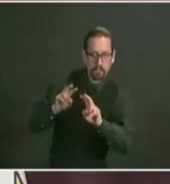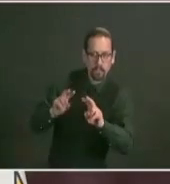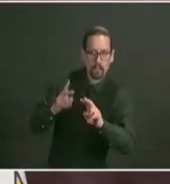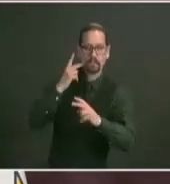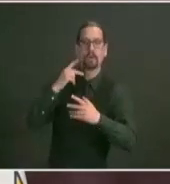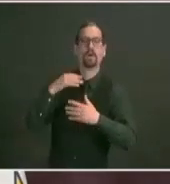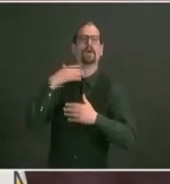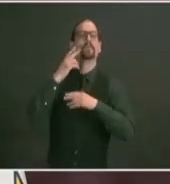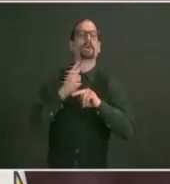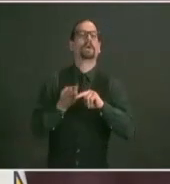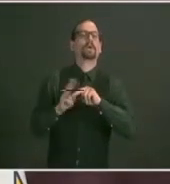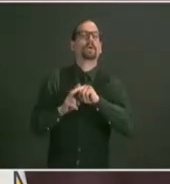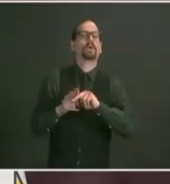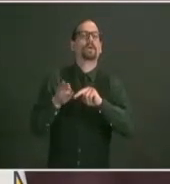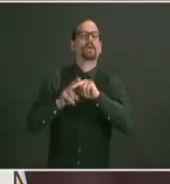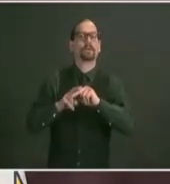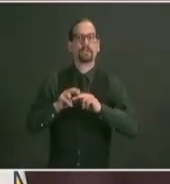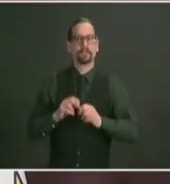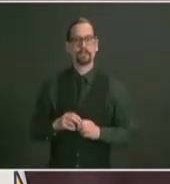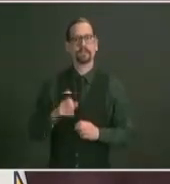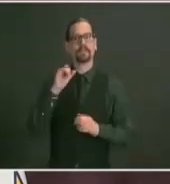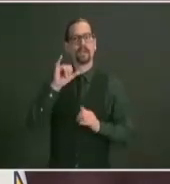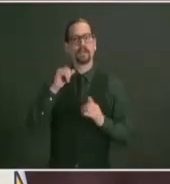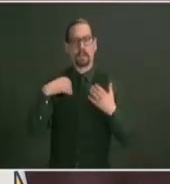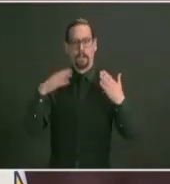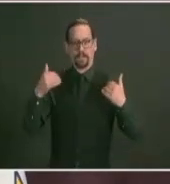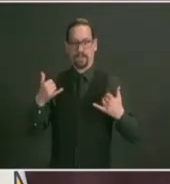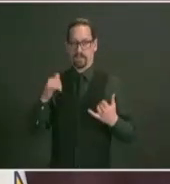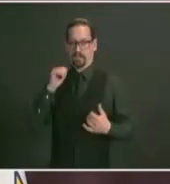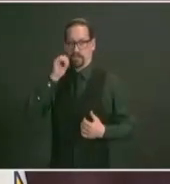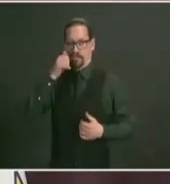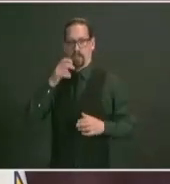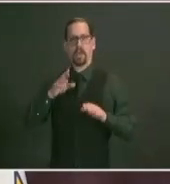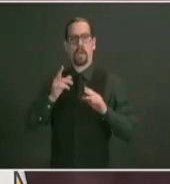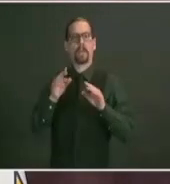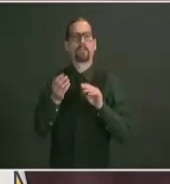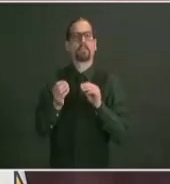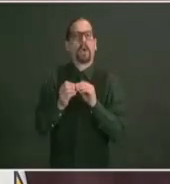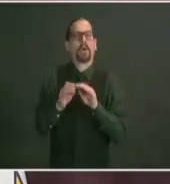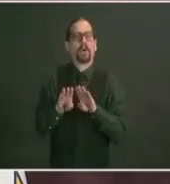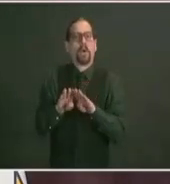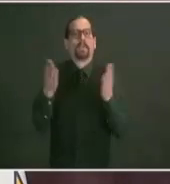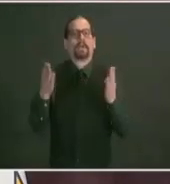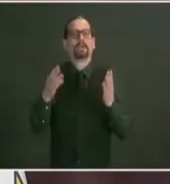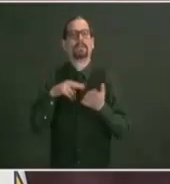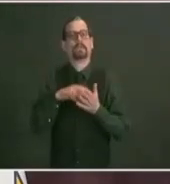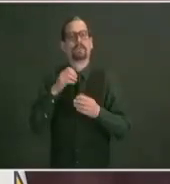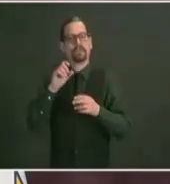coming out of these pandemic conditions we have a lot more work to do but we're very very pleased to see it